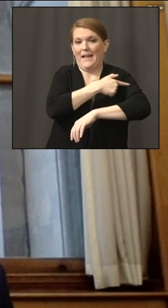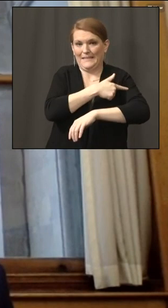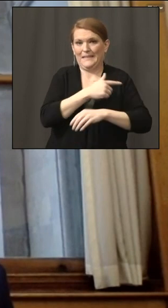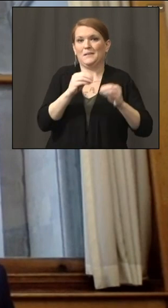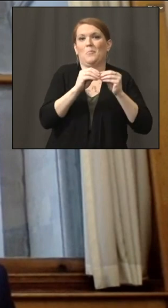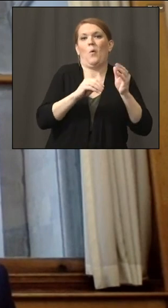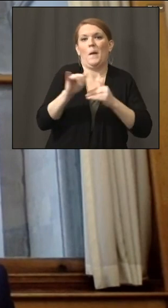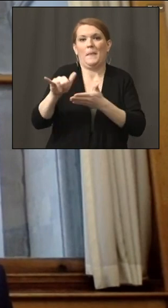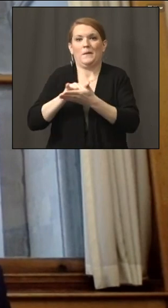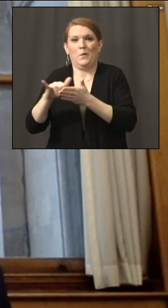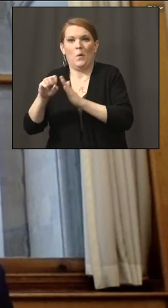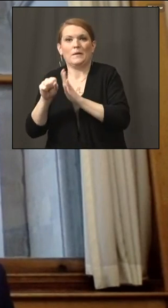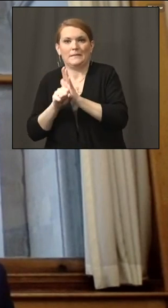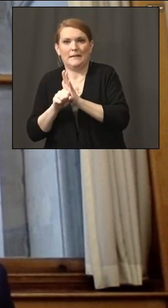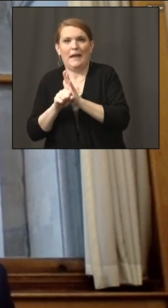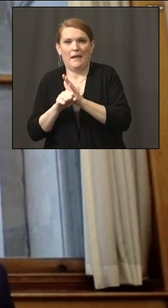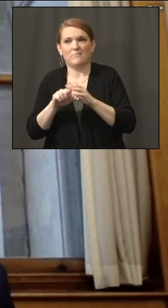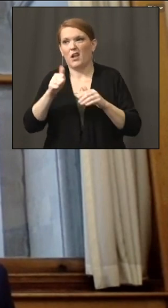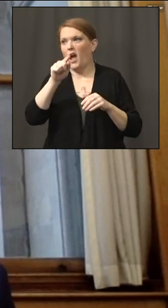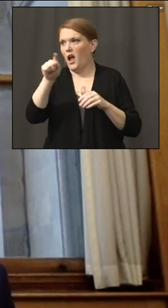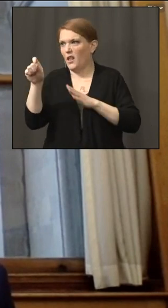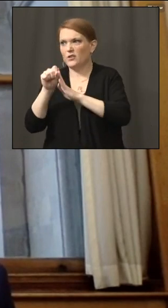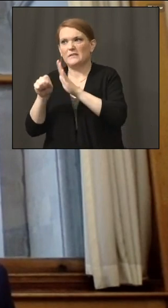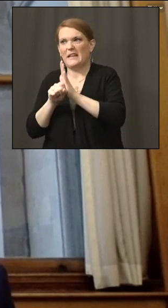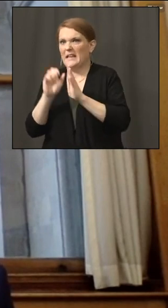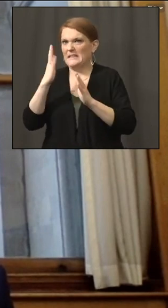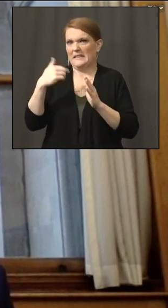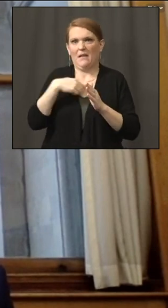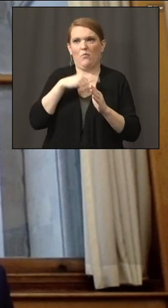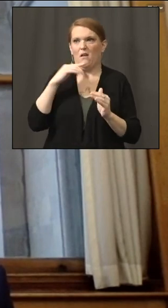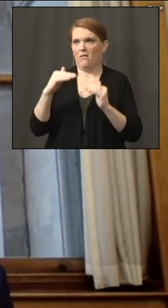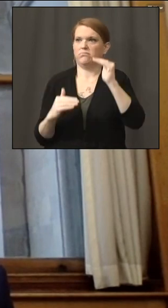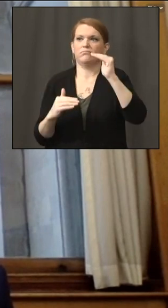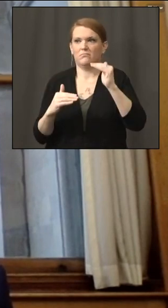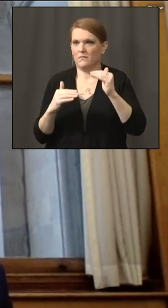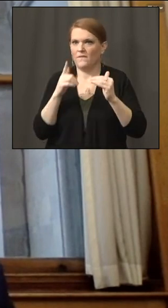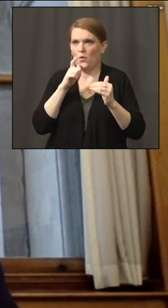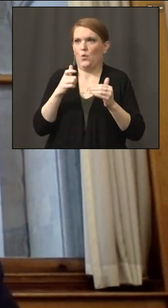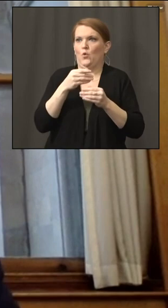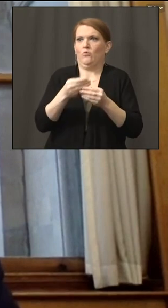From the states I've seen publishing, we're doing extremely well. So off to a great start.